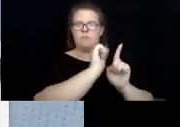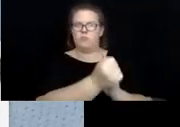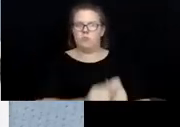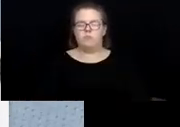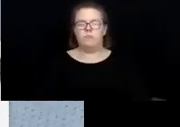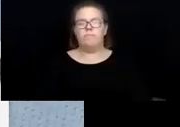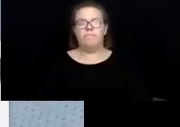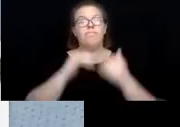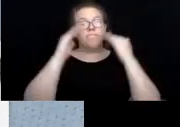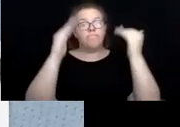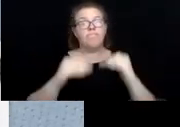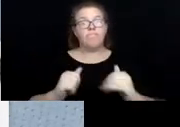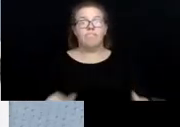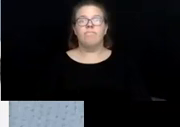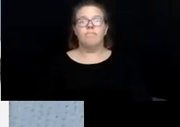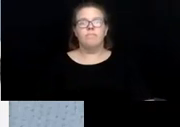Next slide.